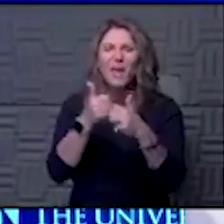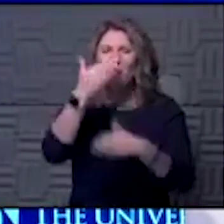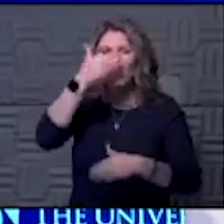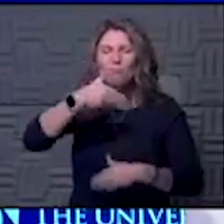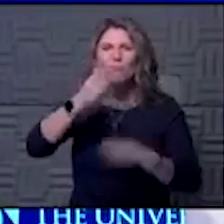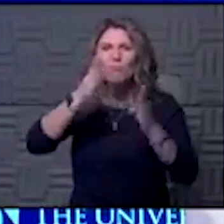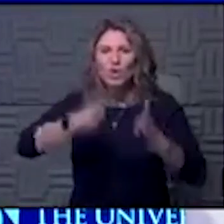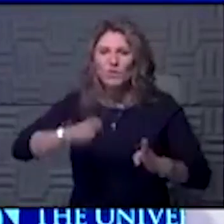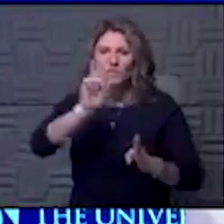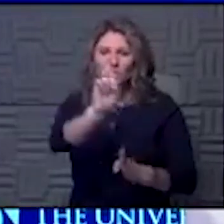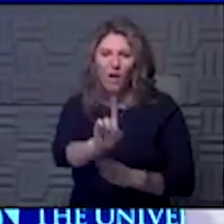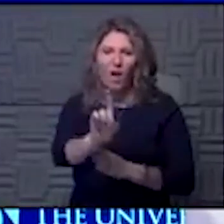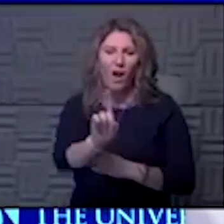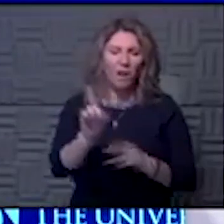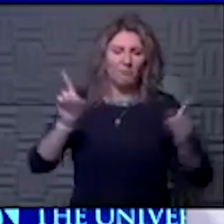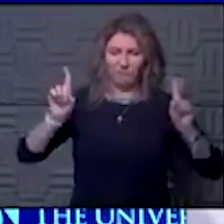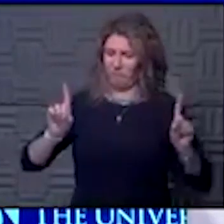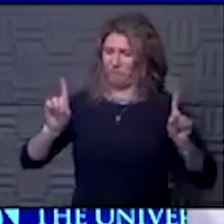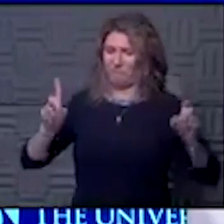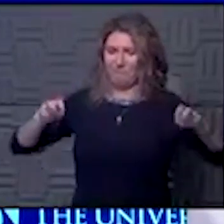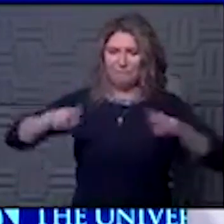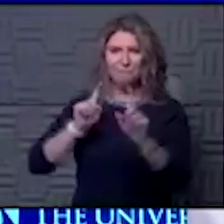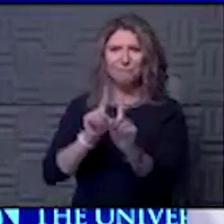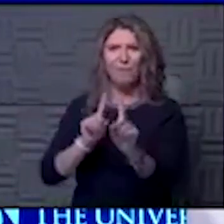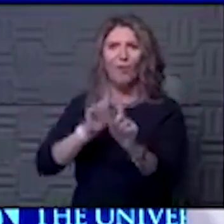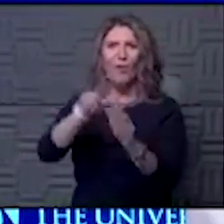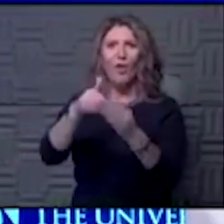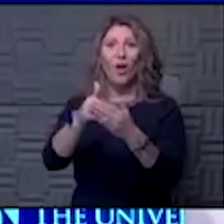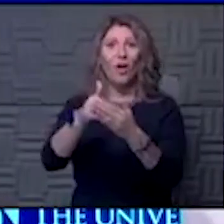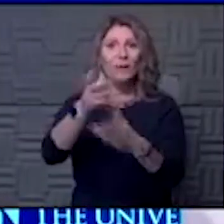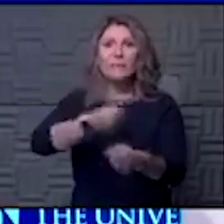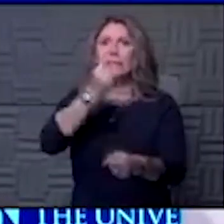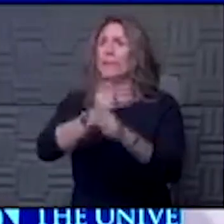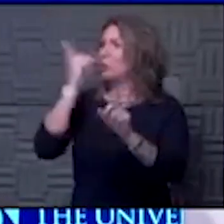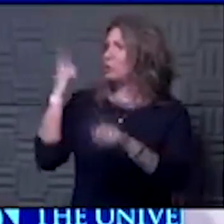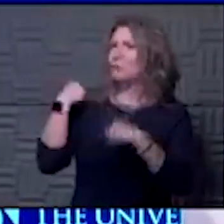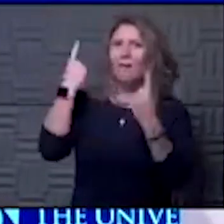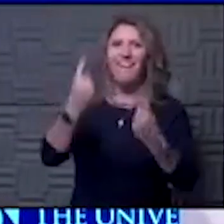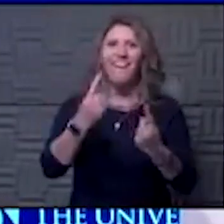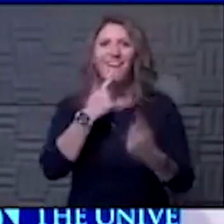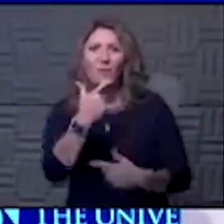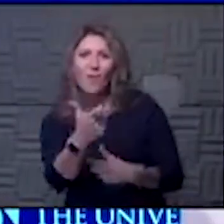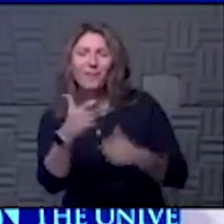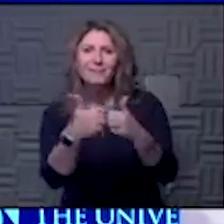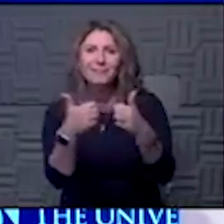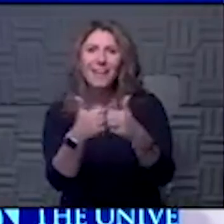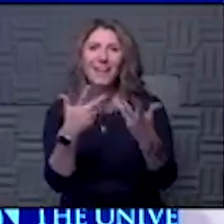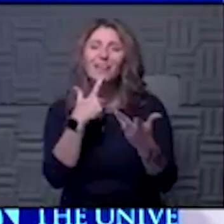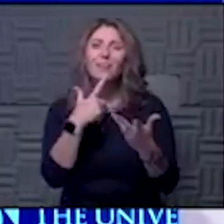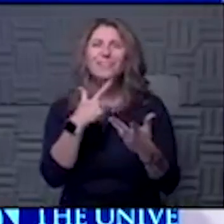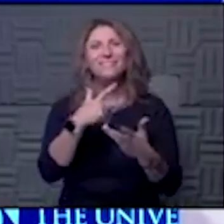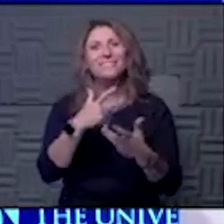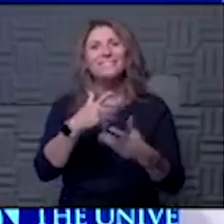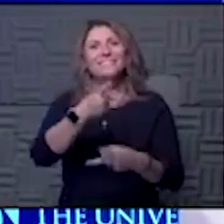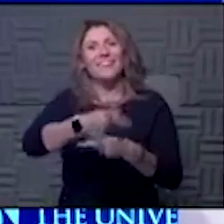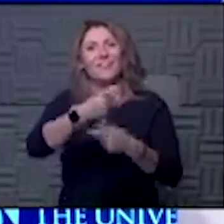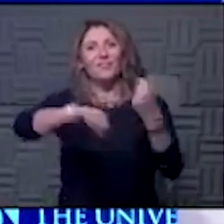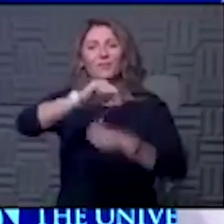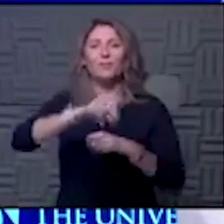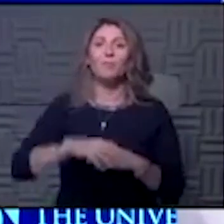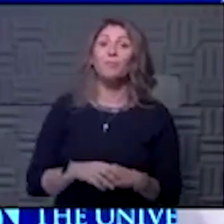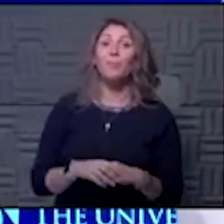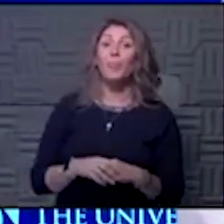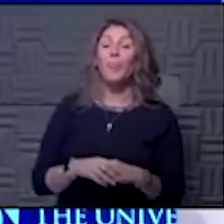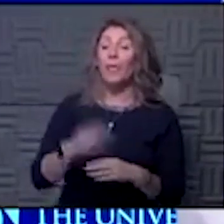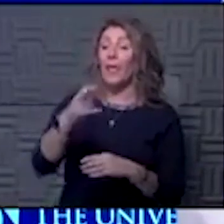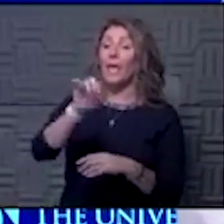have been in those same seats maybe for years are still there with you. And the way we do that is we take care of each other. Okay. Heather wants to know, what will the